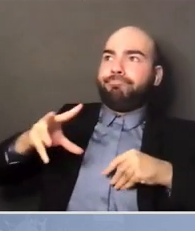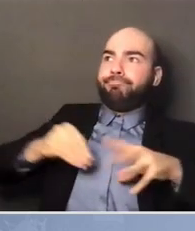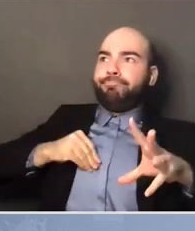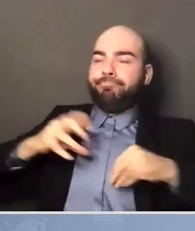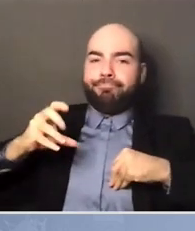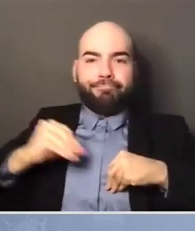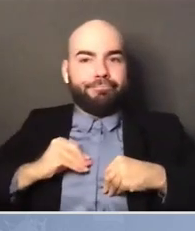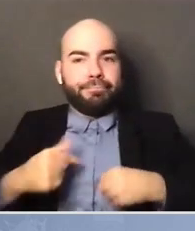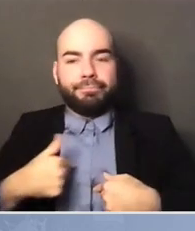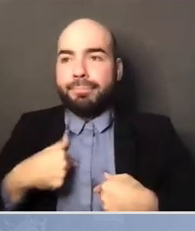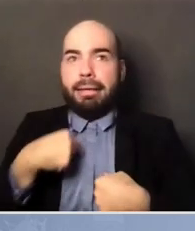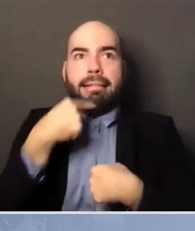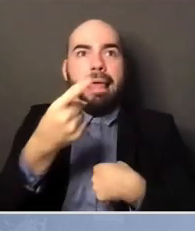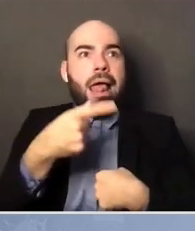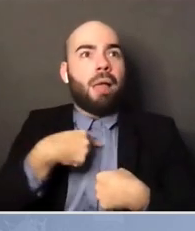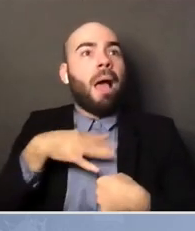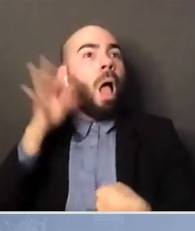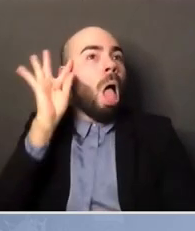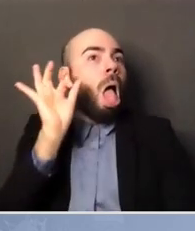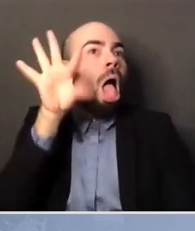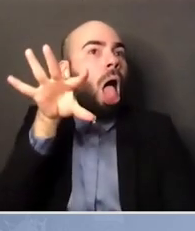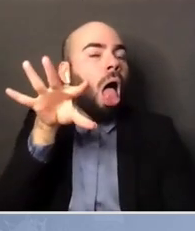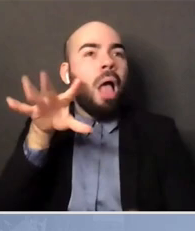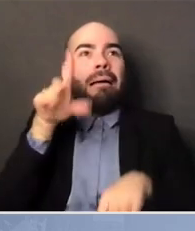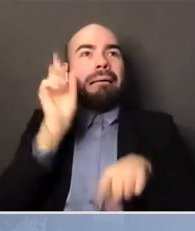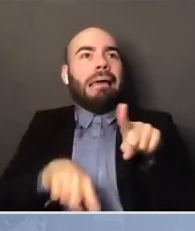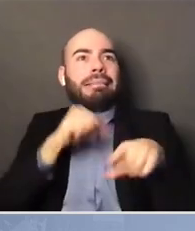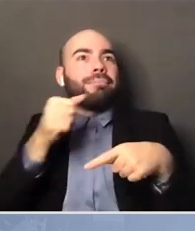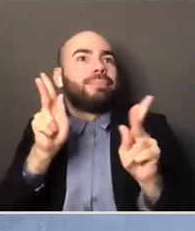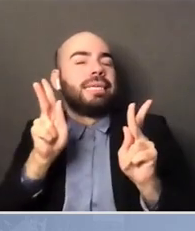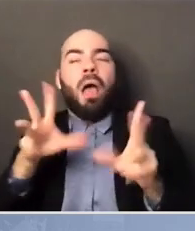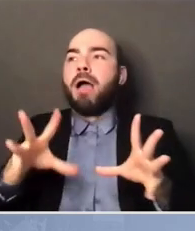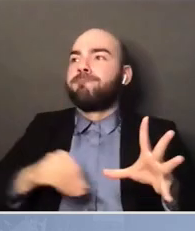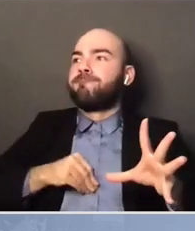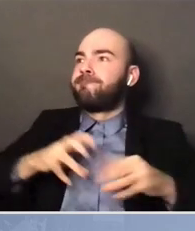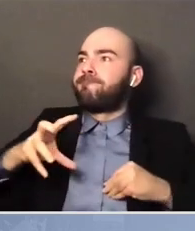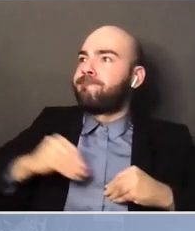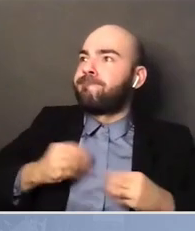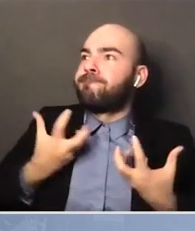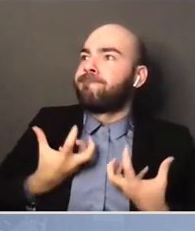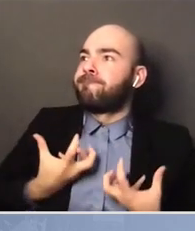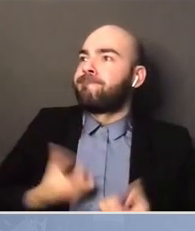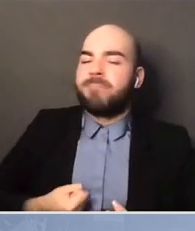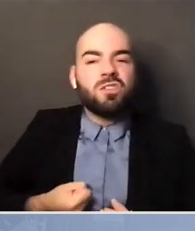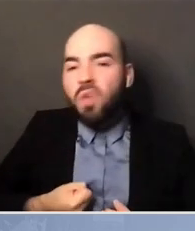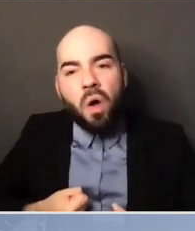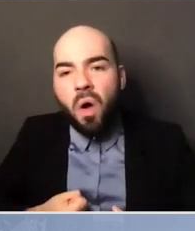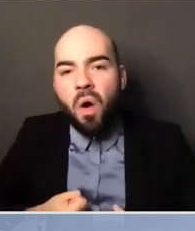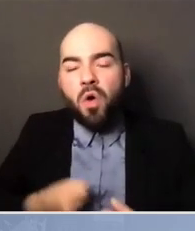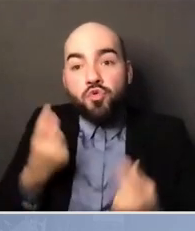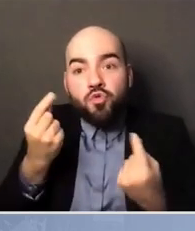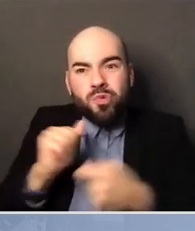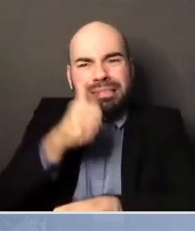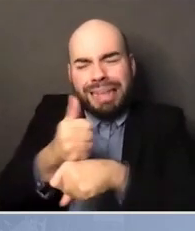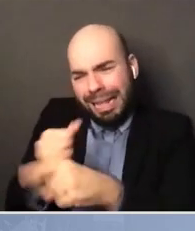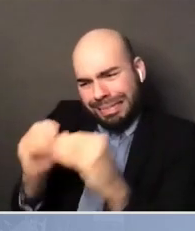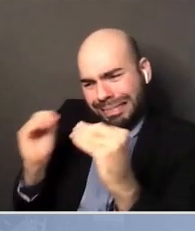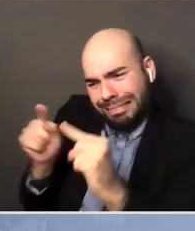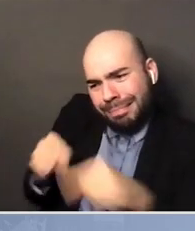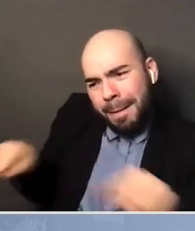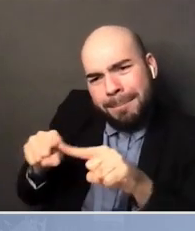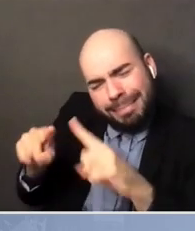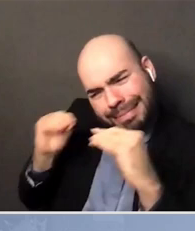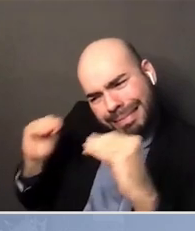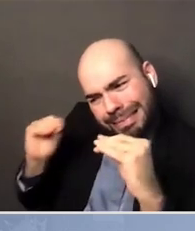power over this. So I think as much as what the curriculum is, creating models to give young